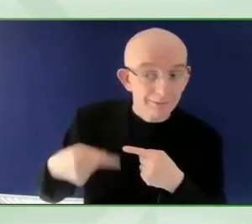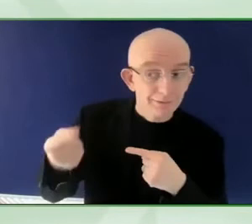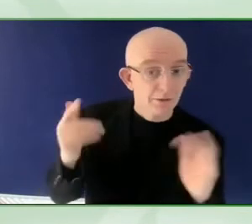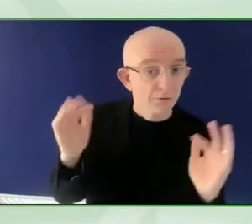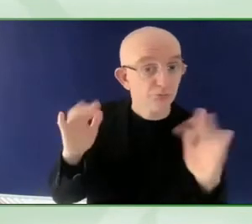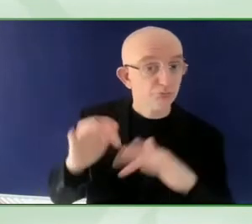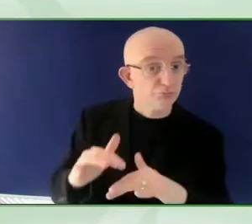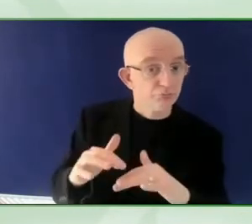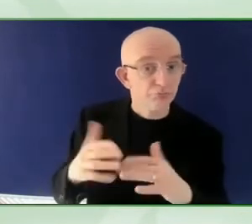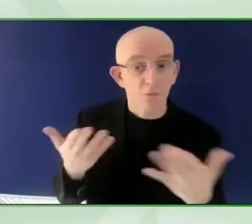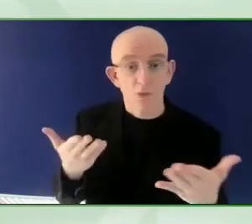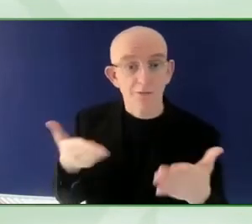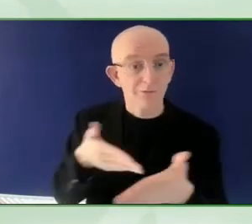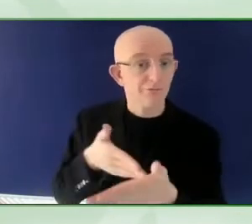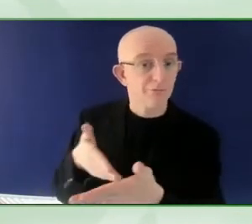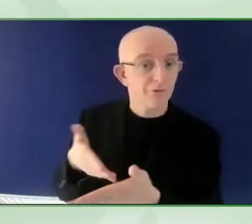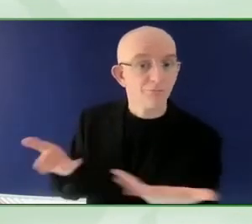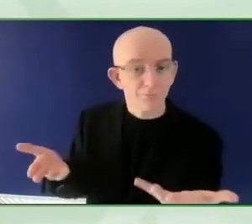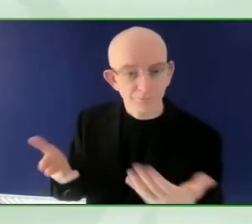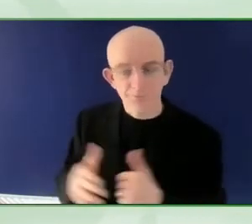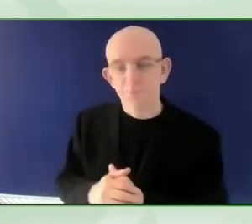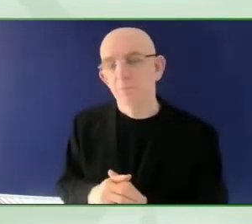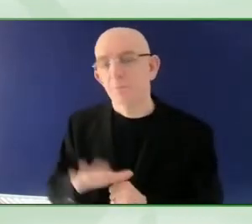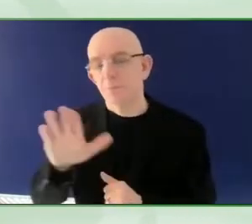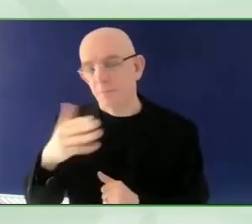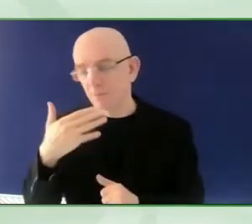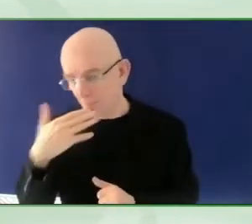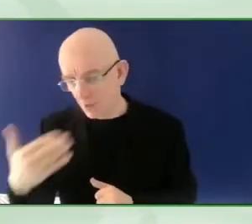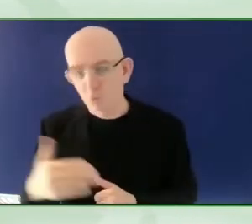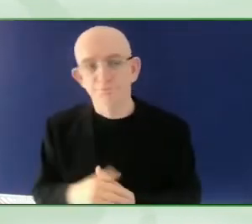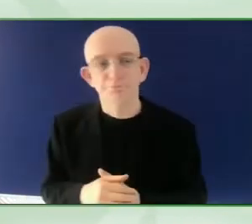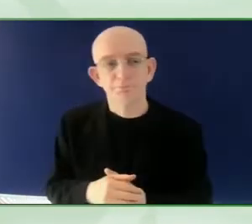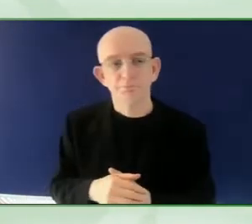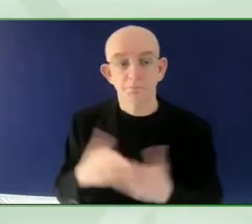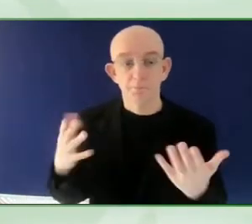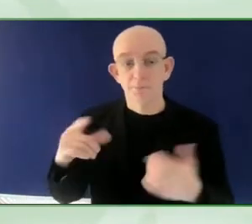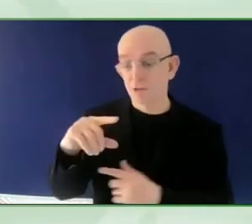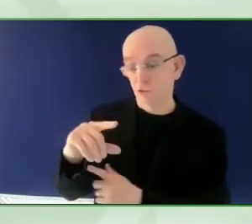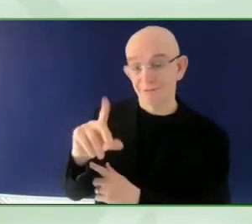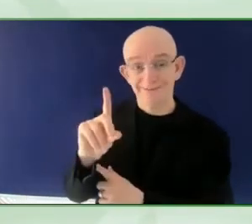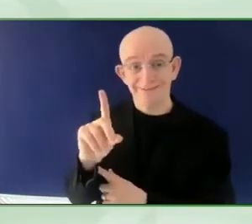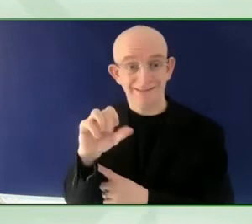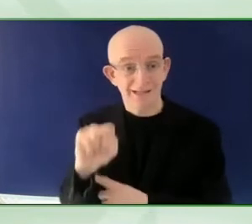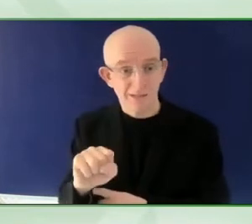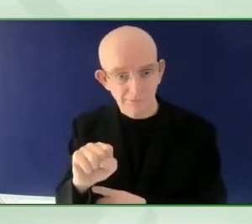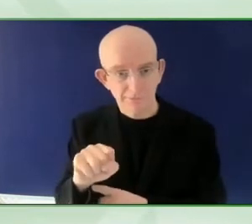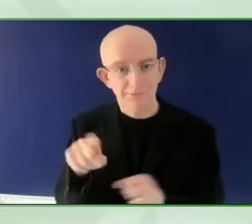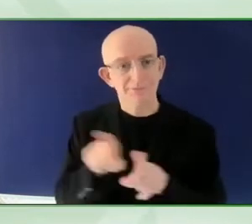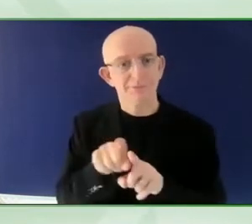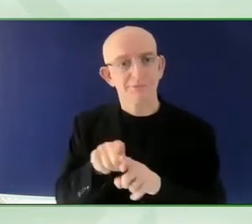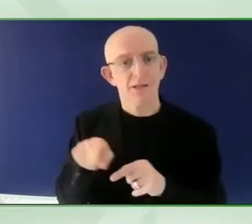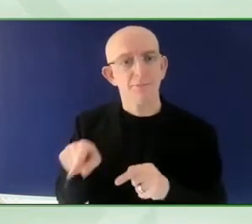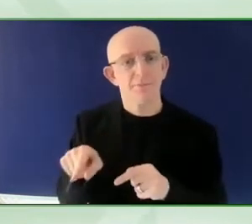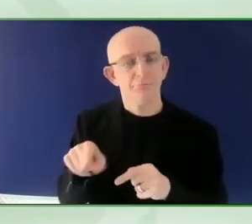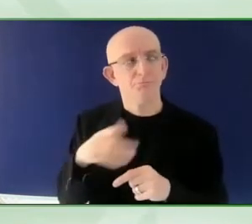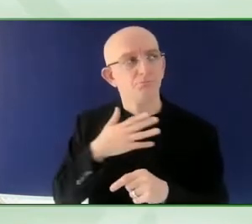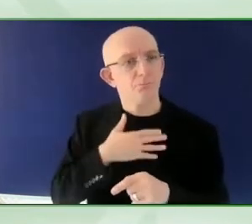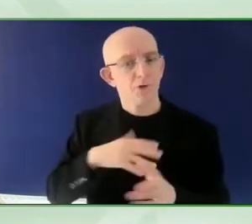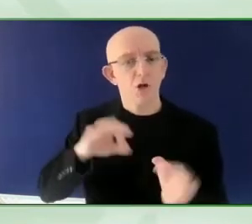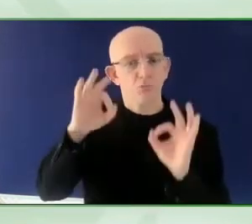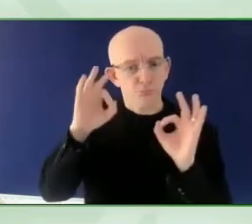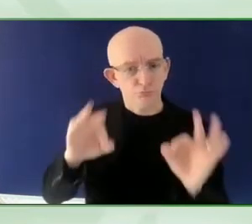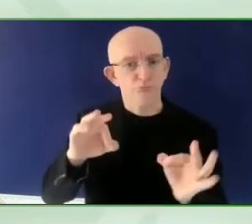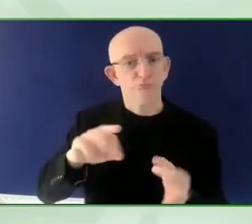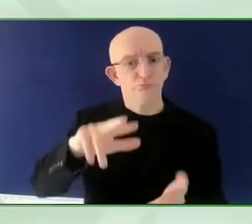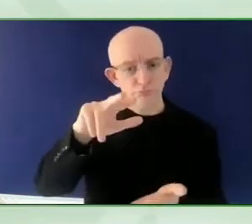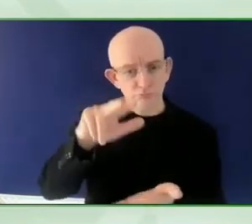concept. In the closing of the GDS last week, we received the